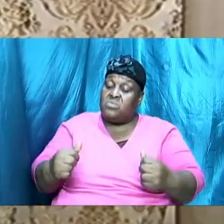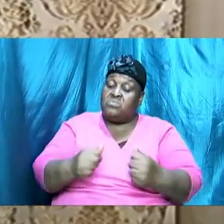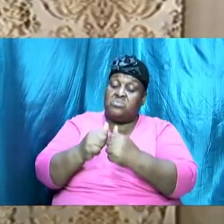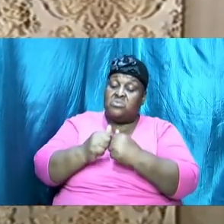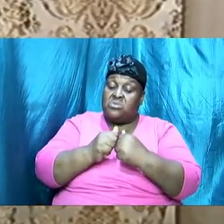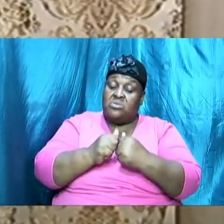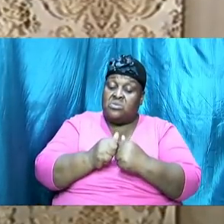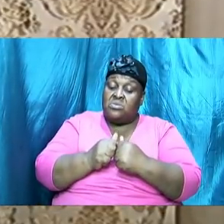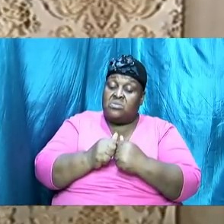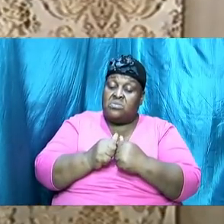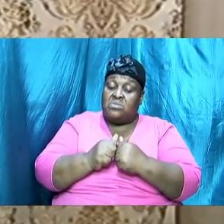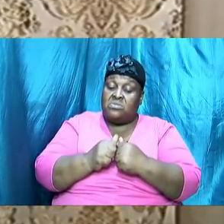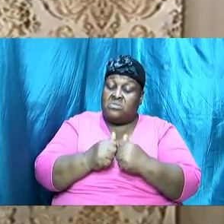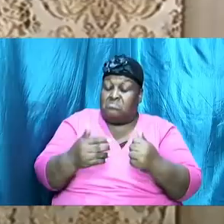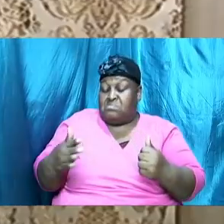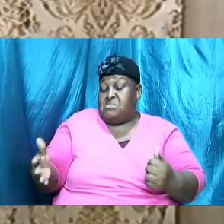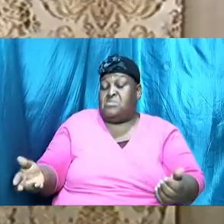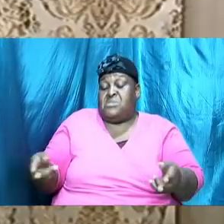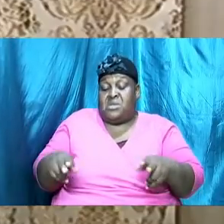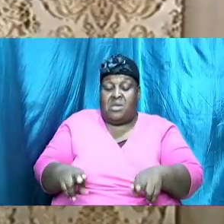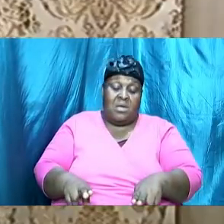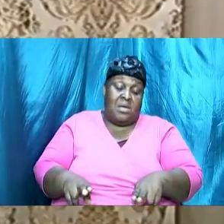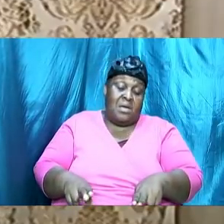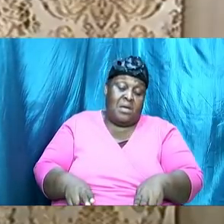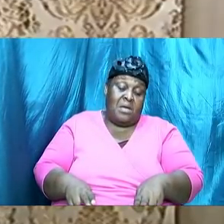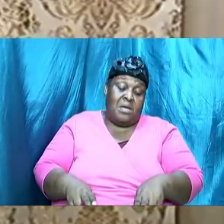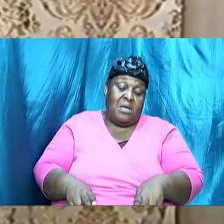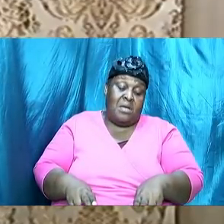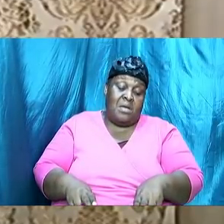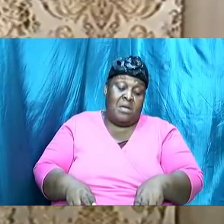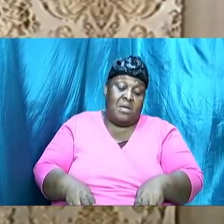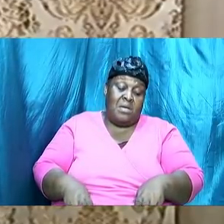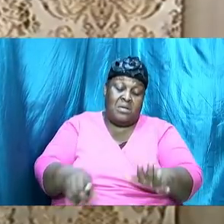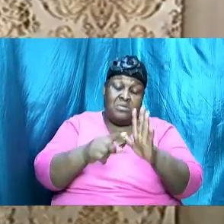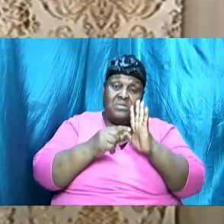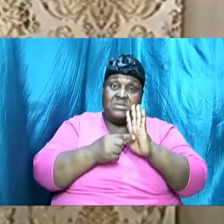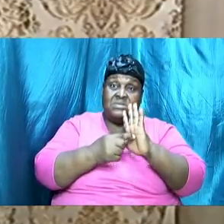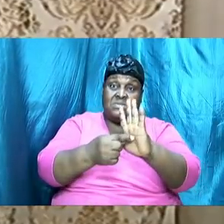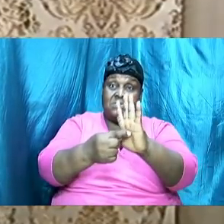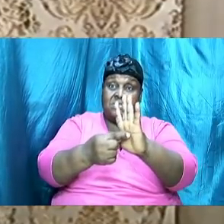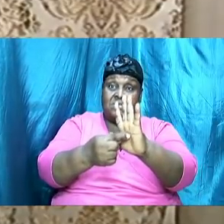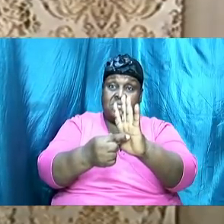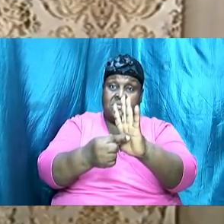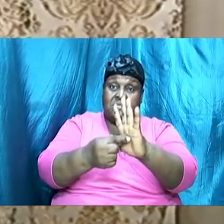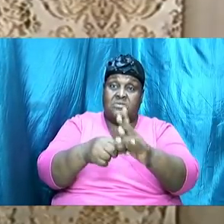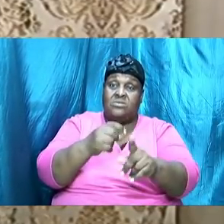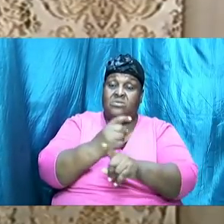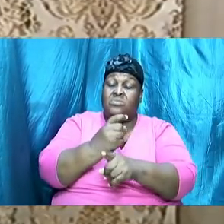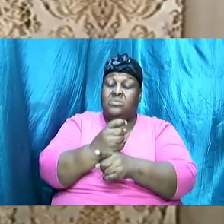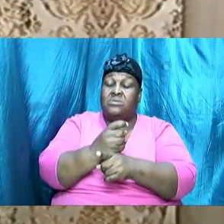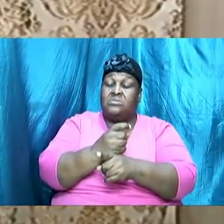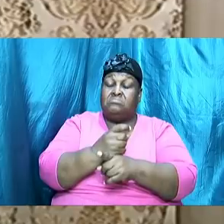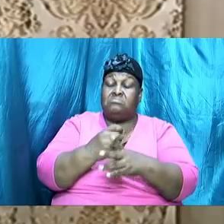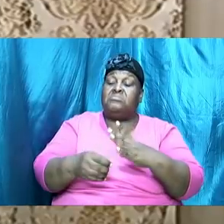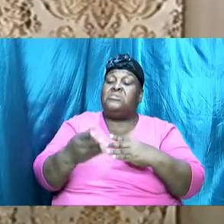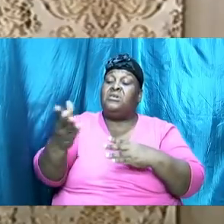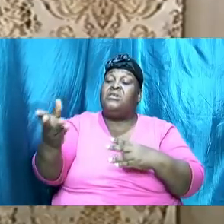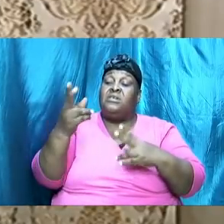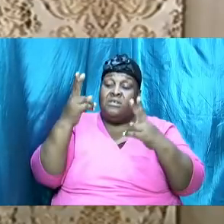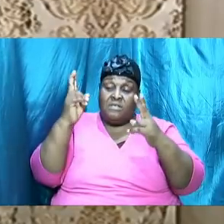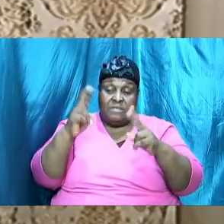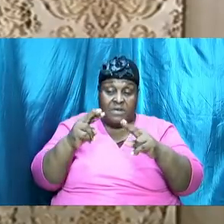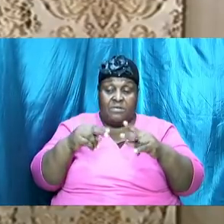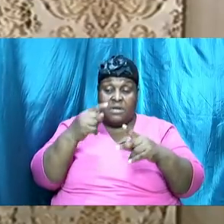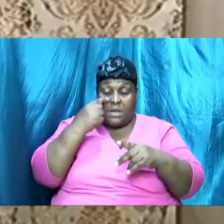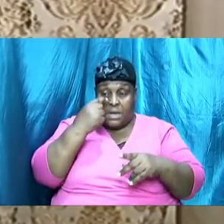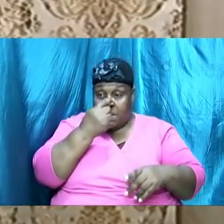about to happen. It was about to be unfolded right in front of their very eyes. And so the